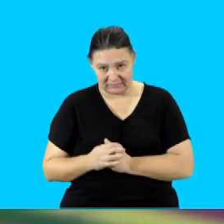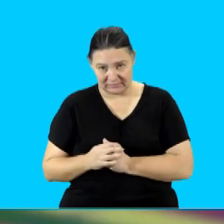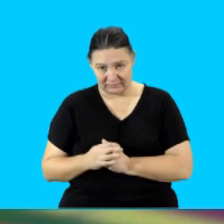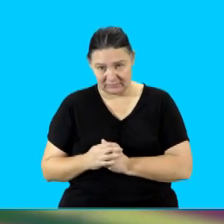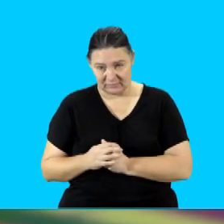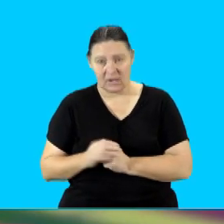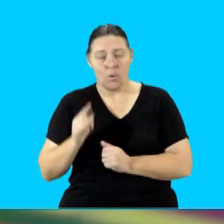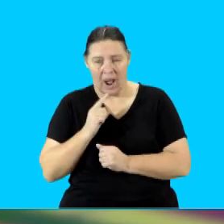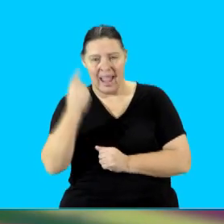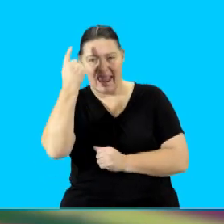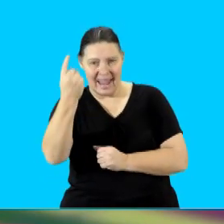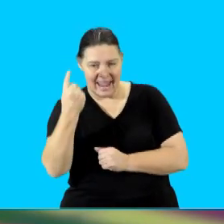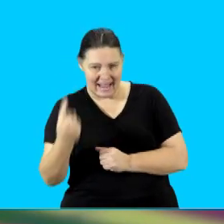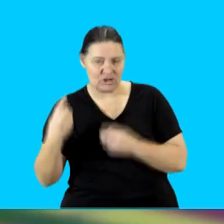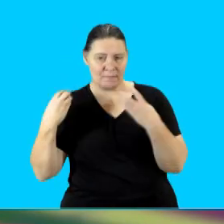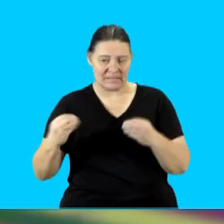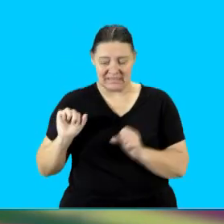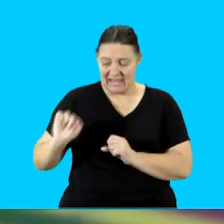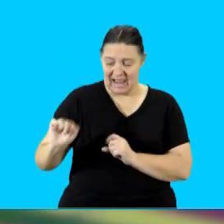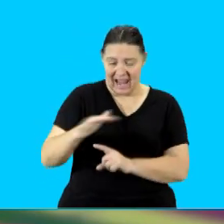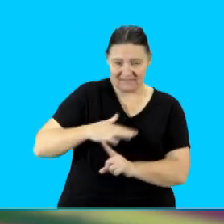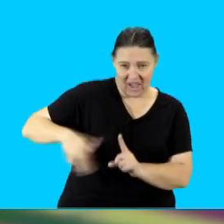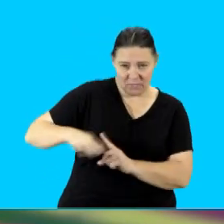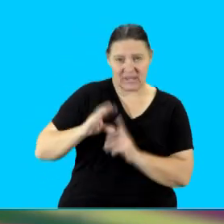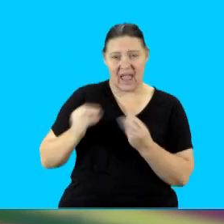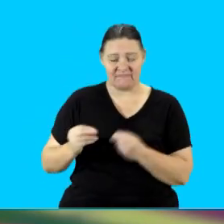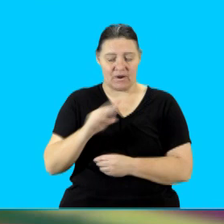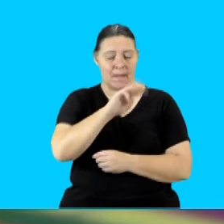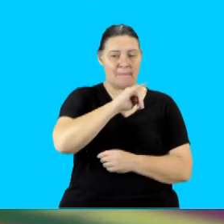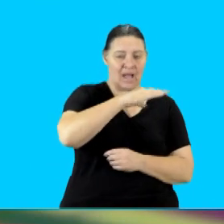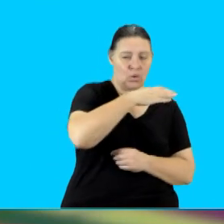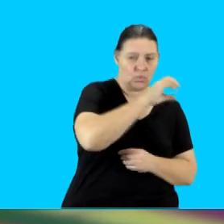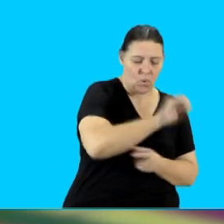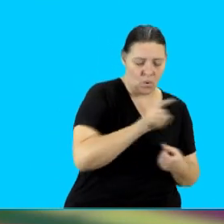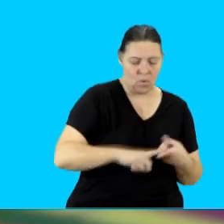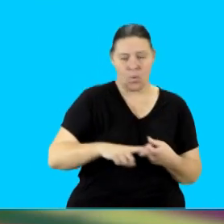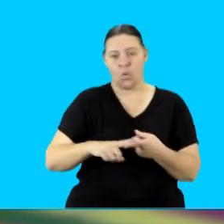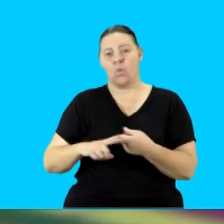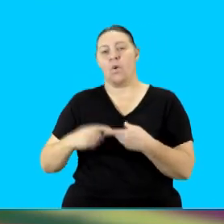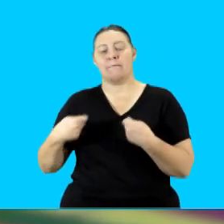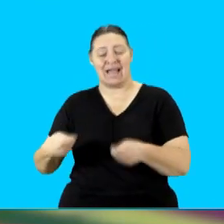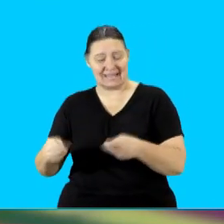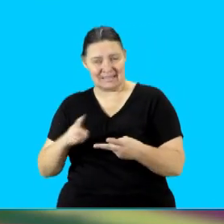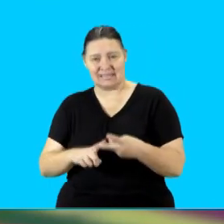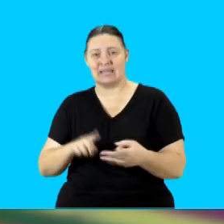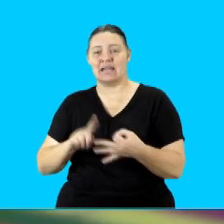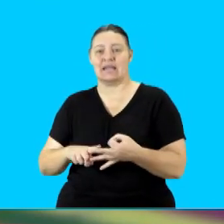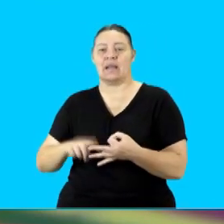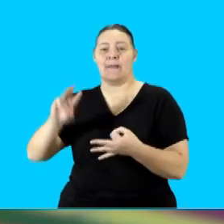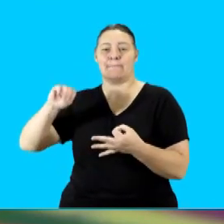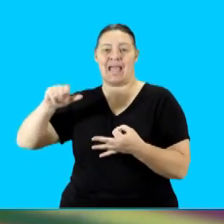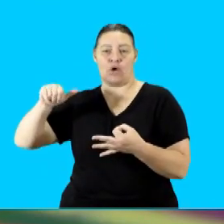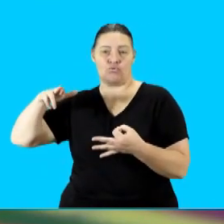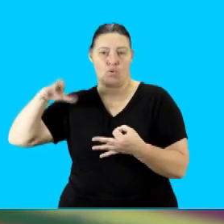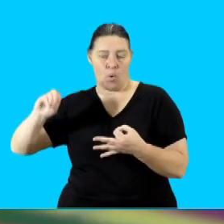Challenges posed by each business environment. Challenges from the micro, challenges from the market and challenges from